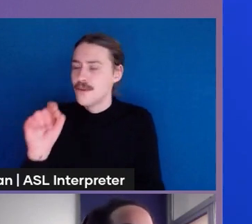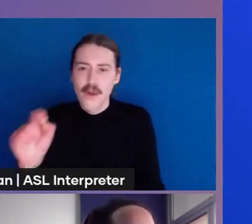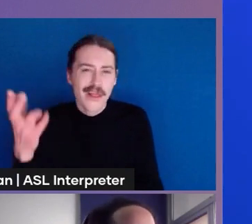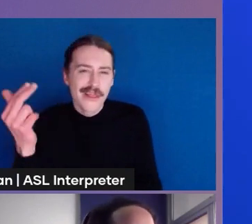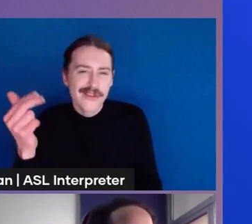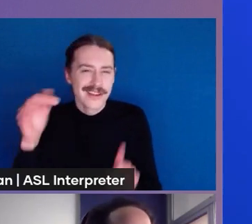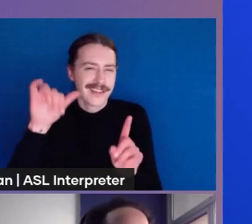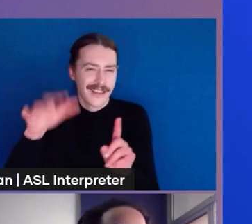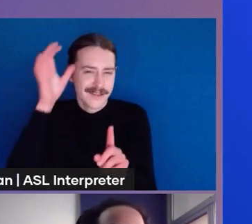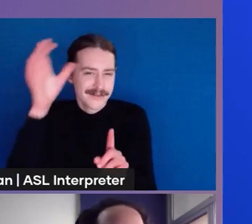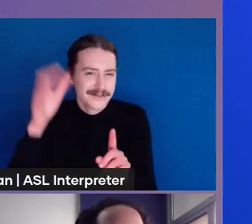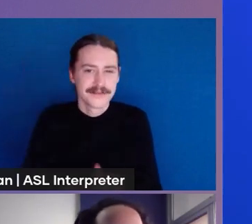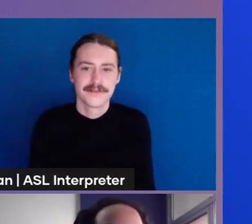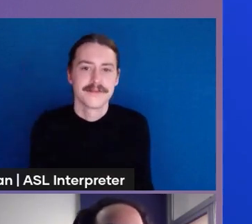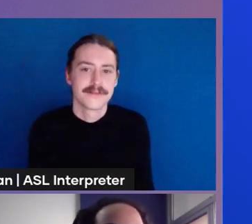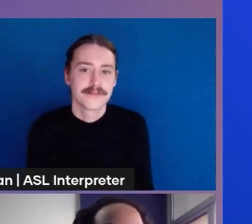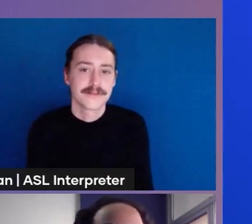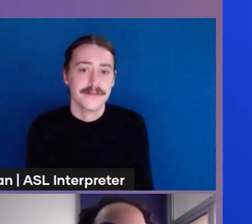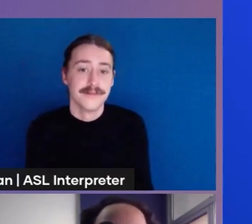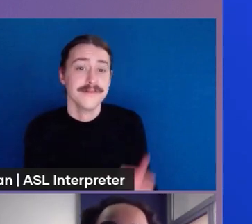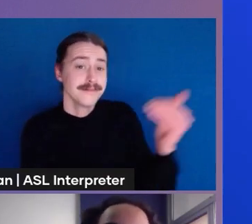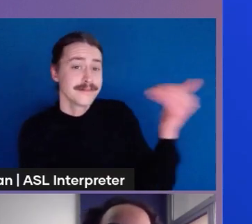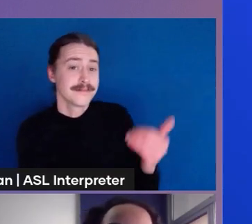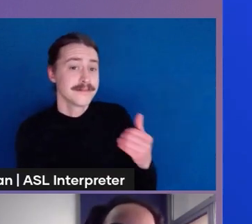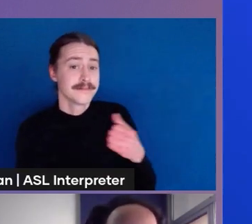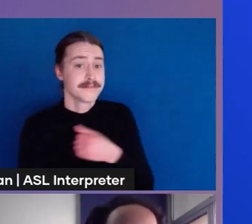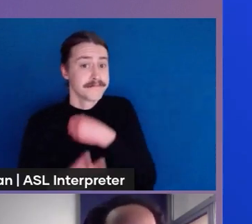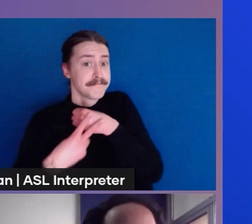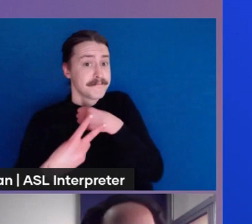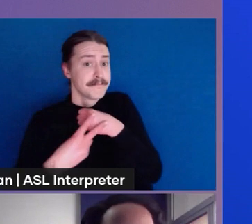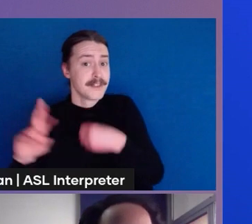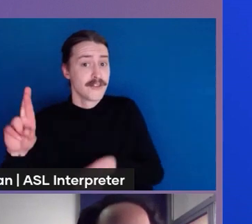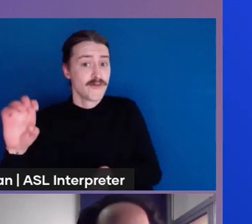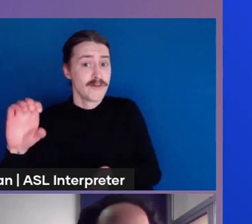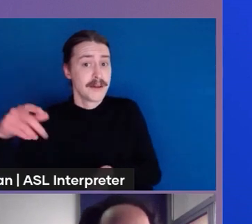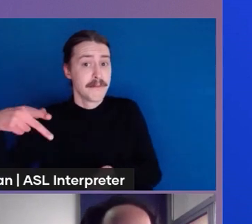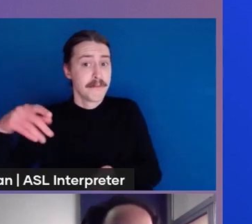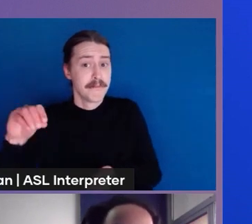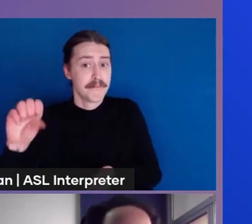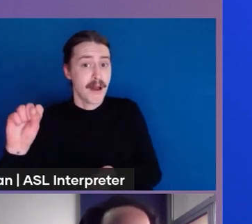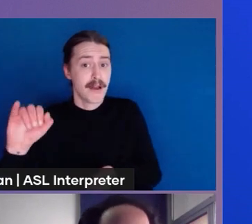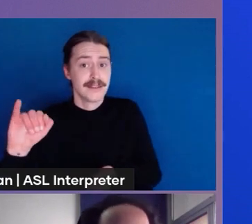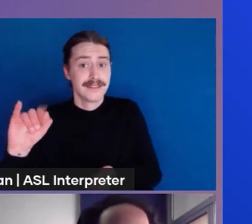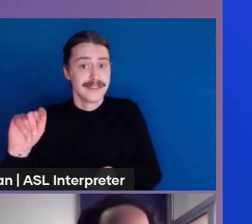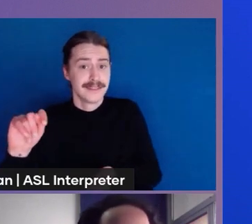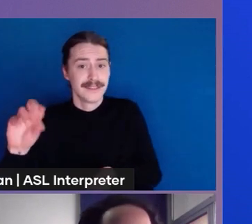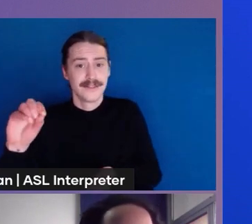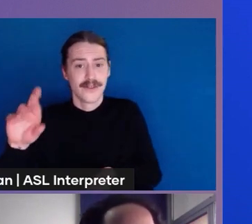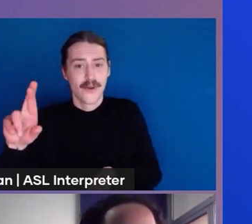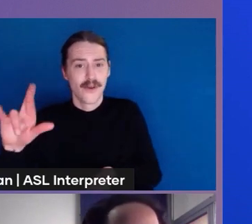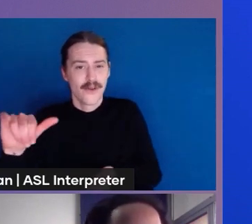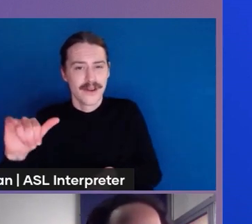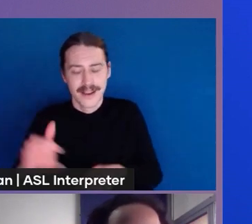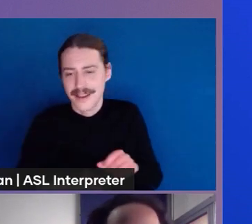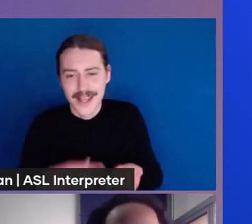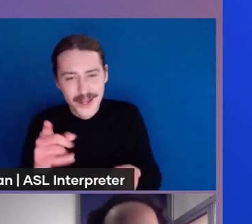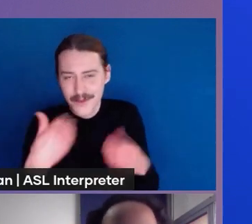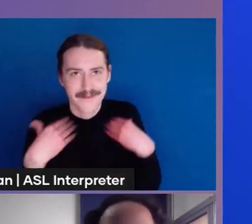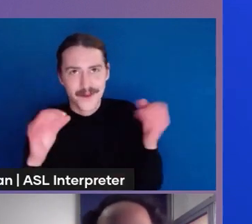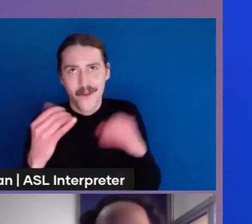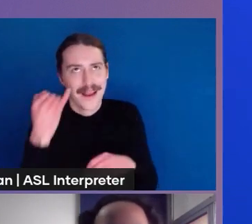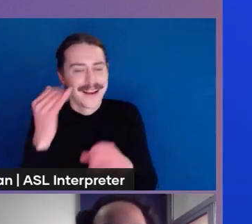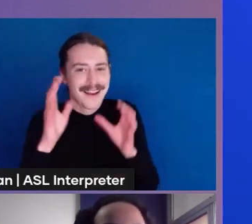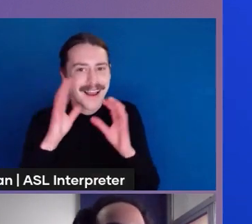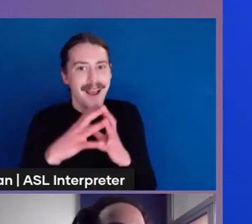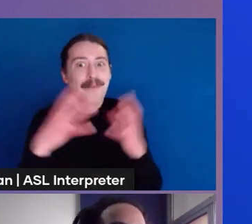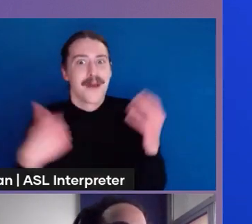all the modules on your company's github you have no idea how much i hate this this is the example of the screenshot on the previous slide